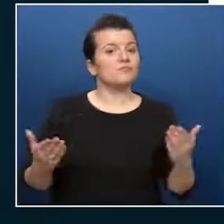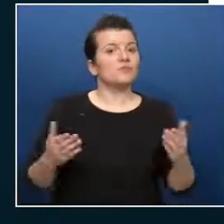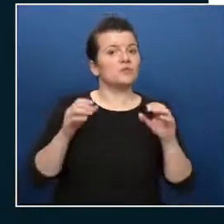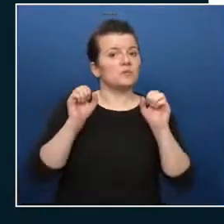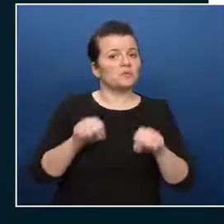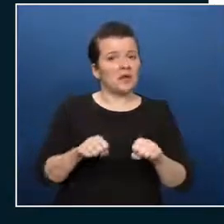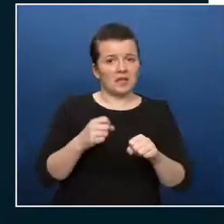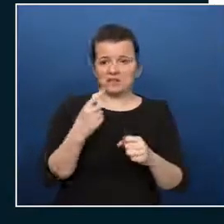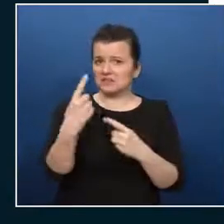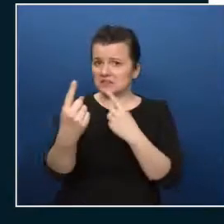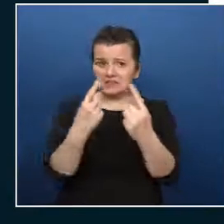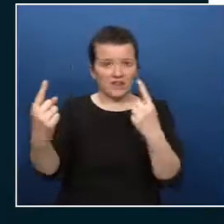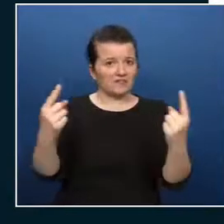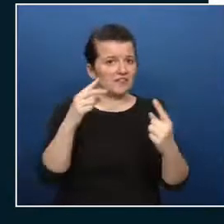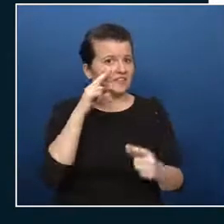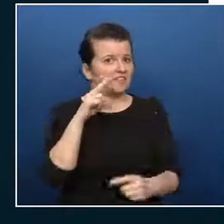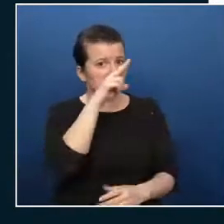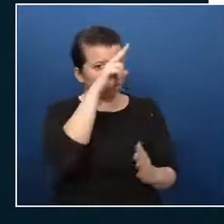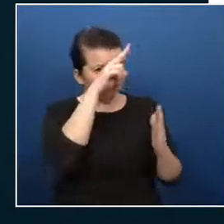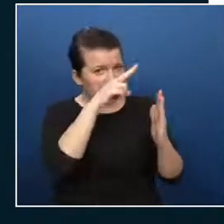everything you need you need here